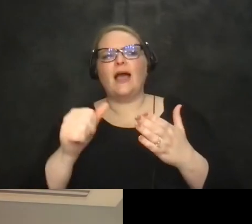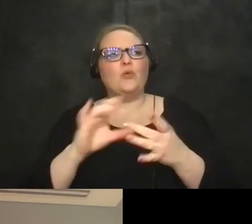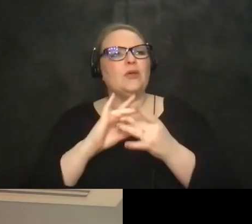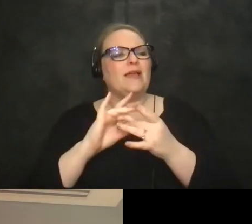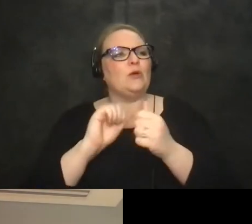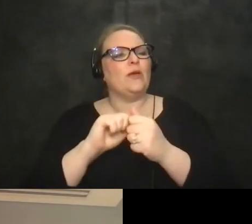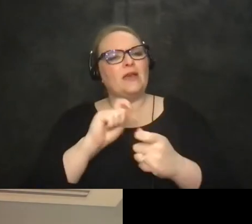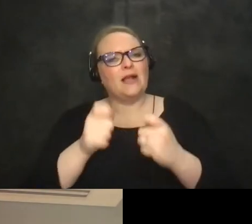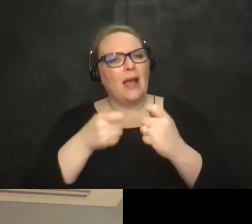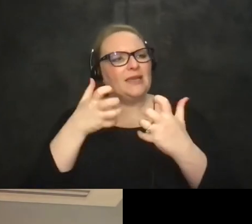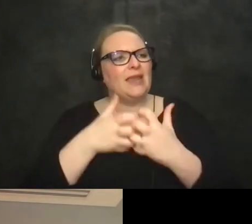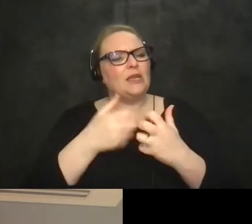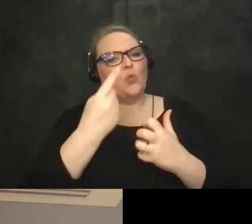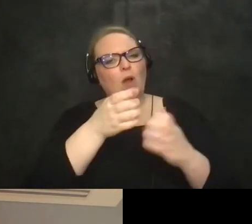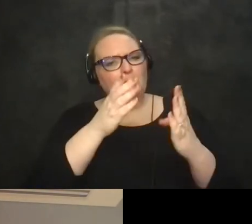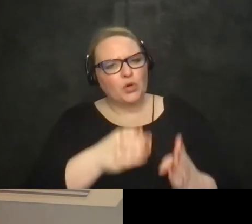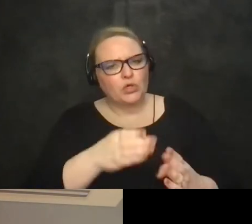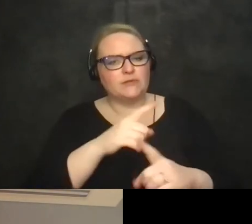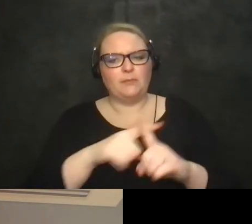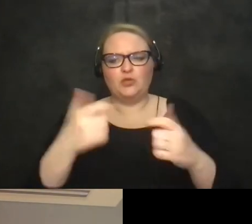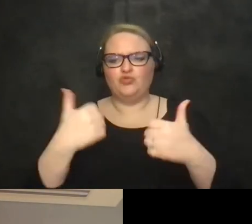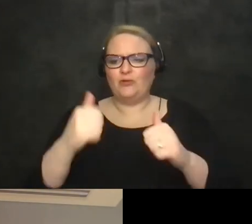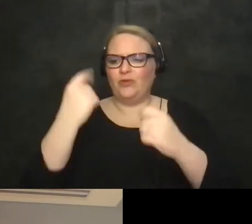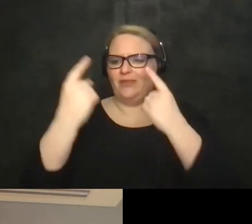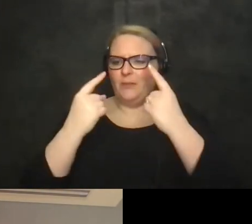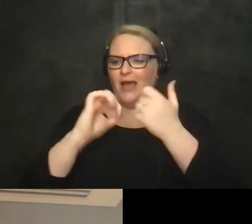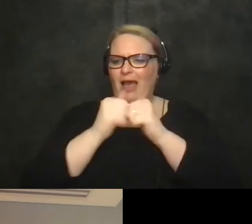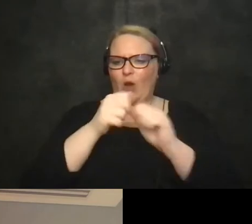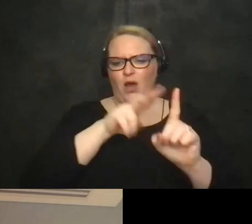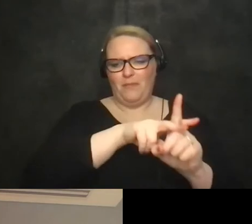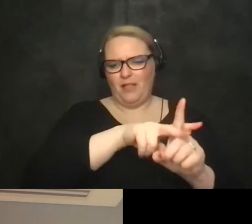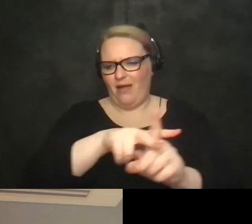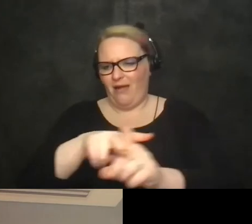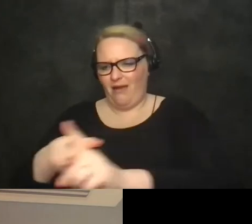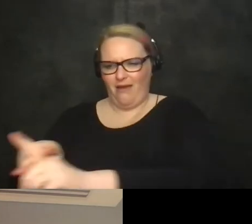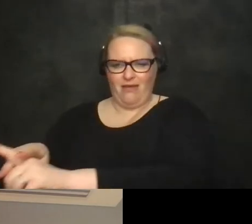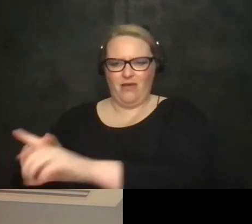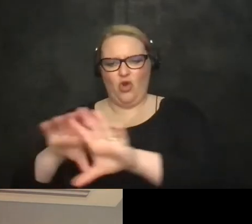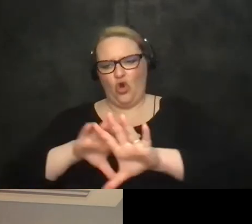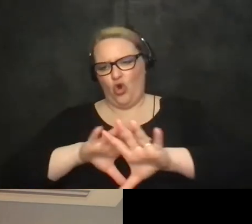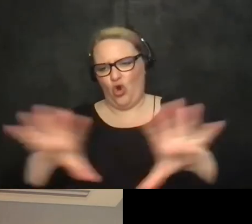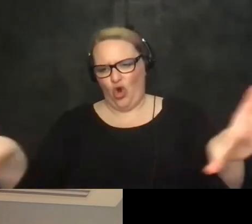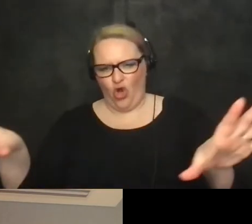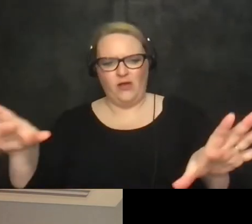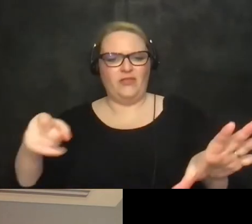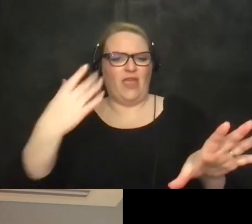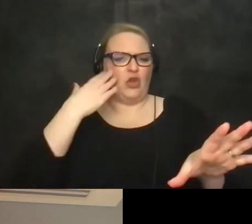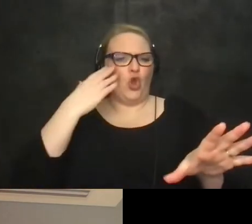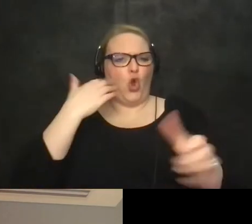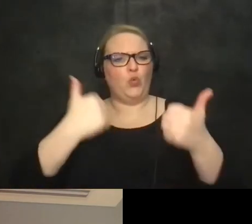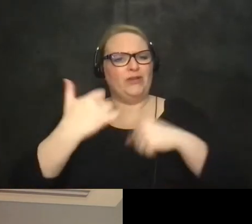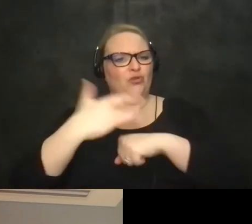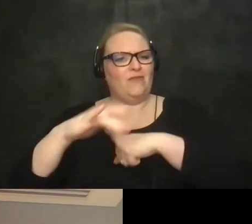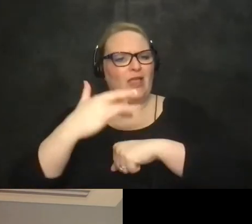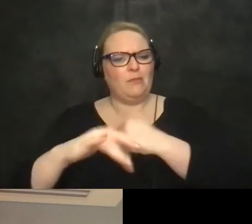individual but trying to think about how do we make sure the entire workforce knows what's available to them